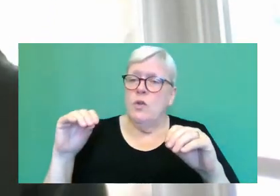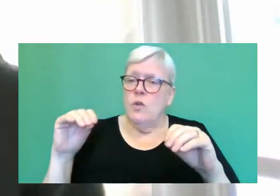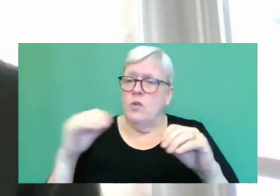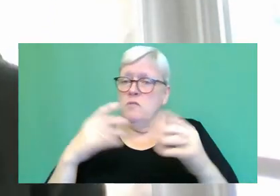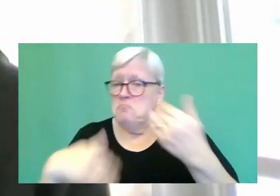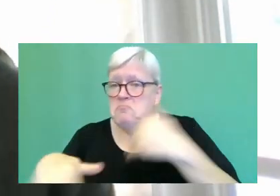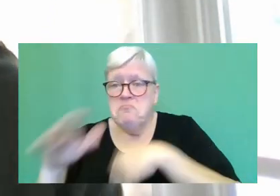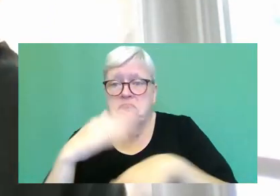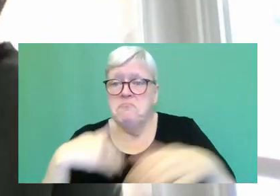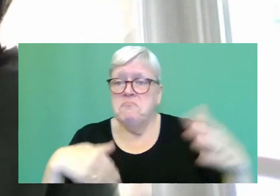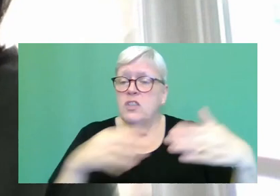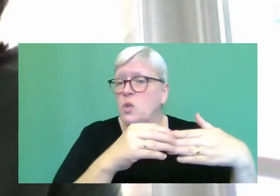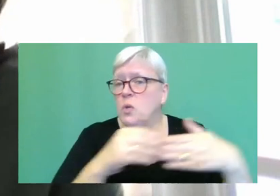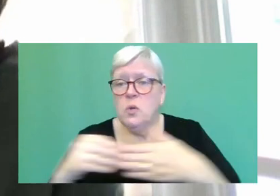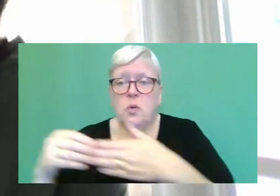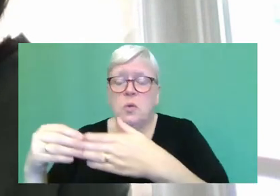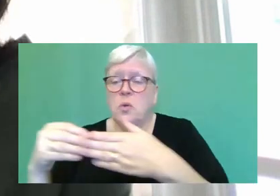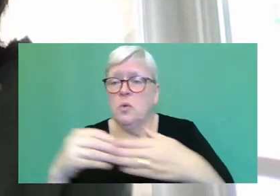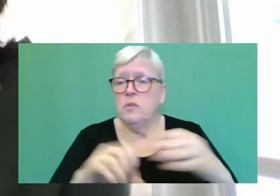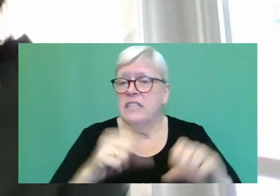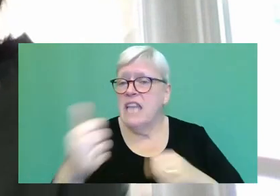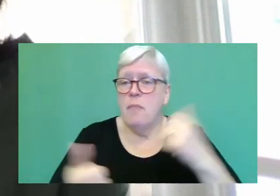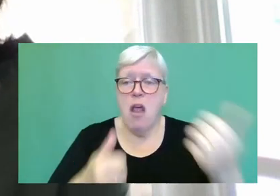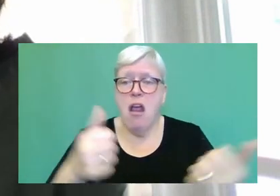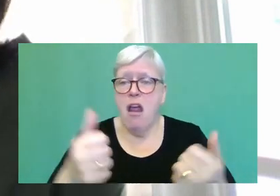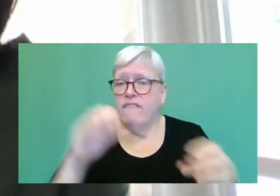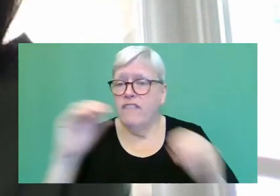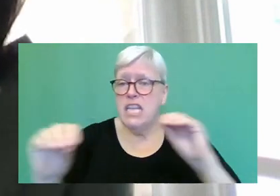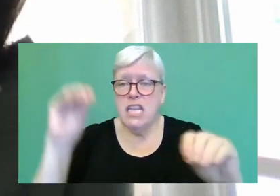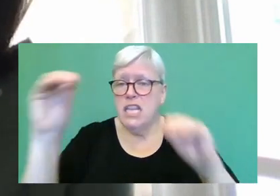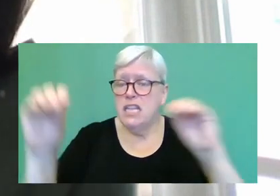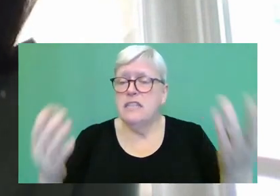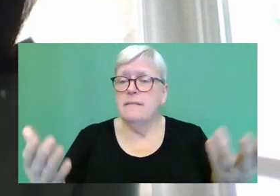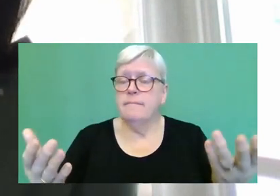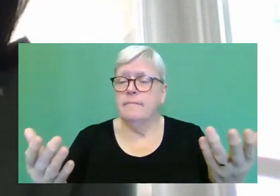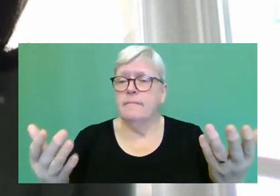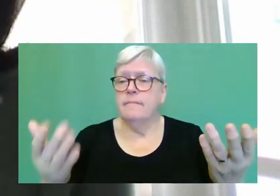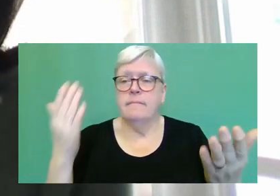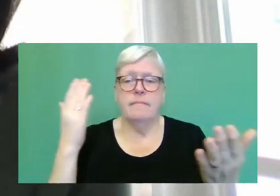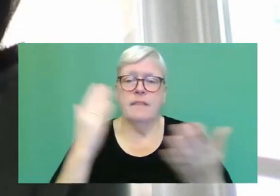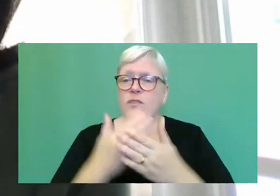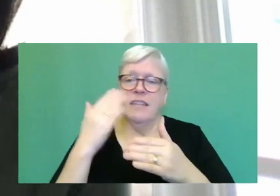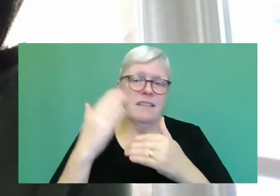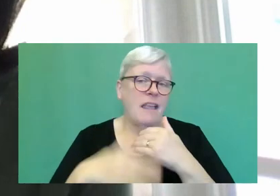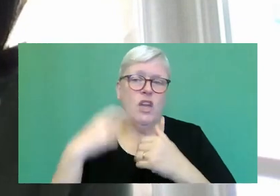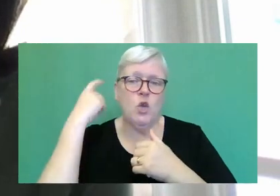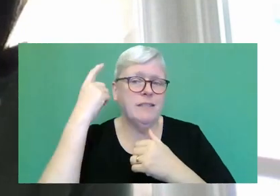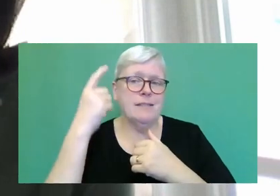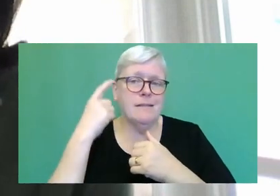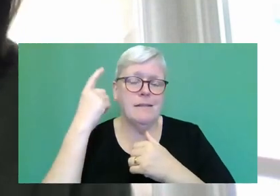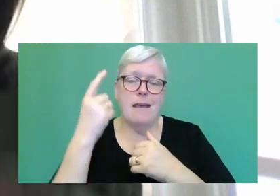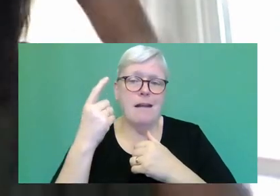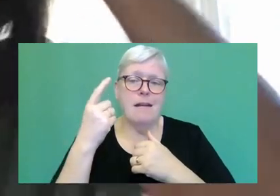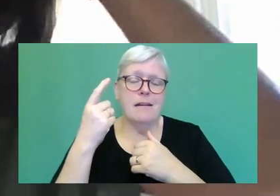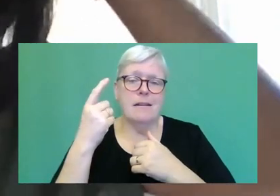carries to all the neighbours and she's, she's not really considered as the full,